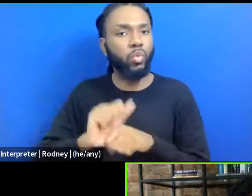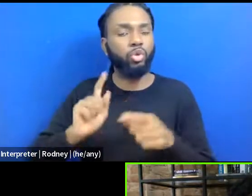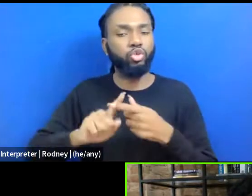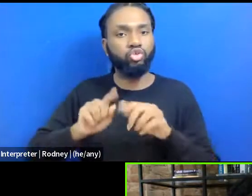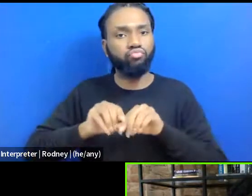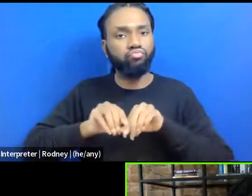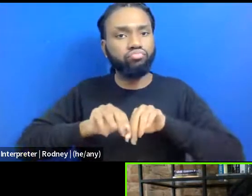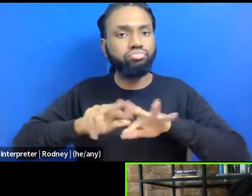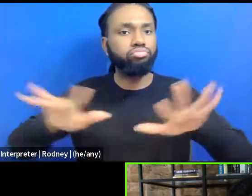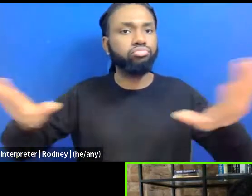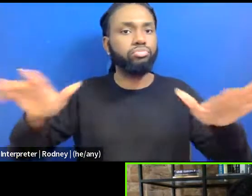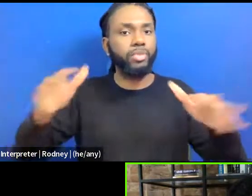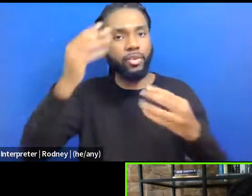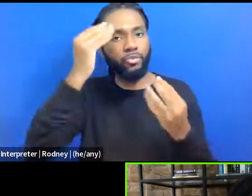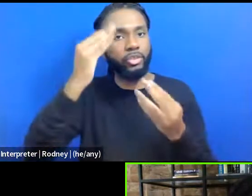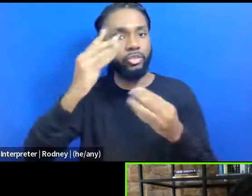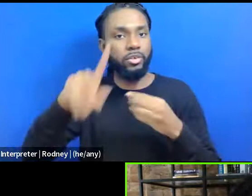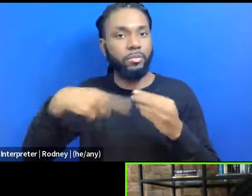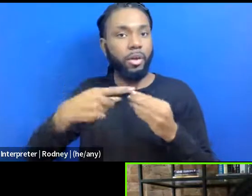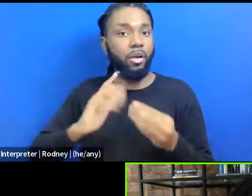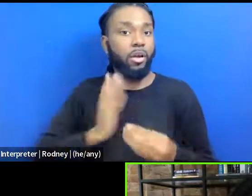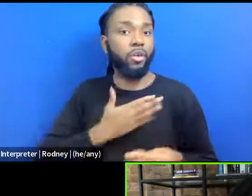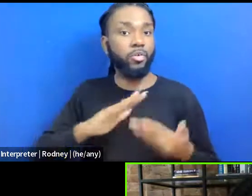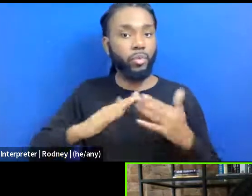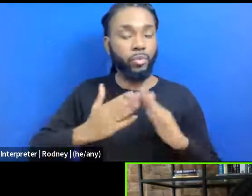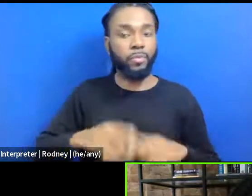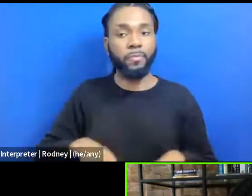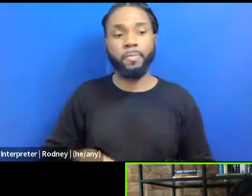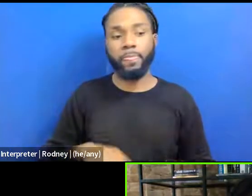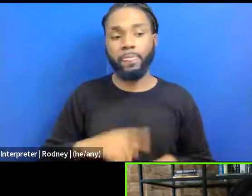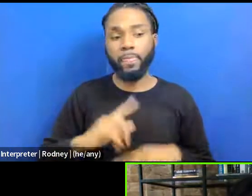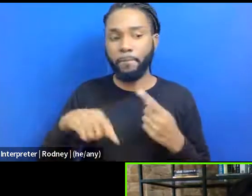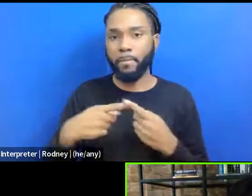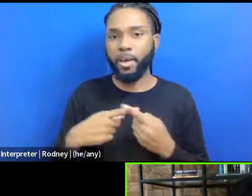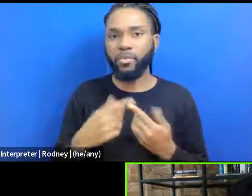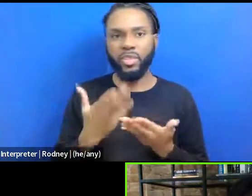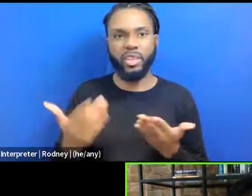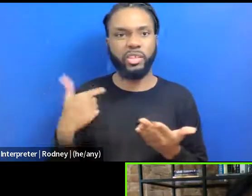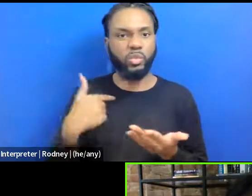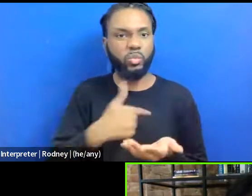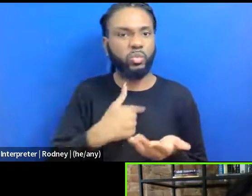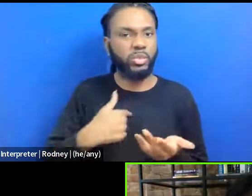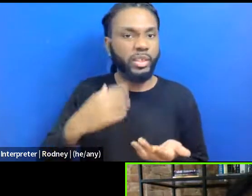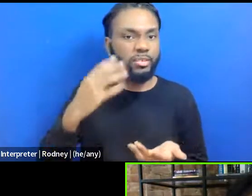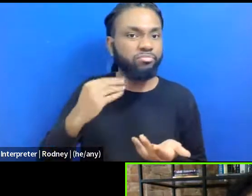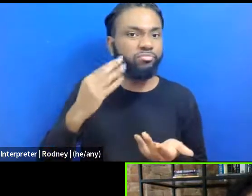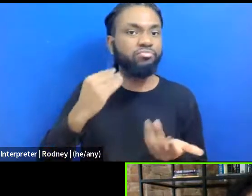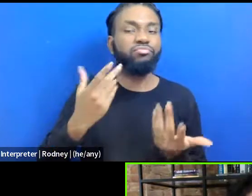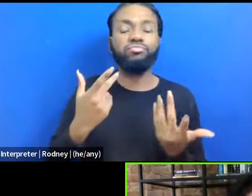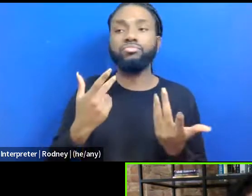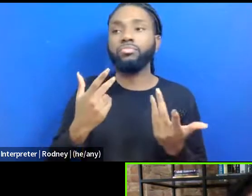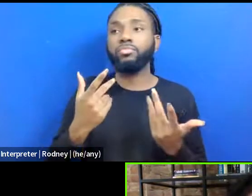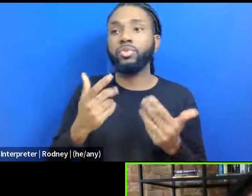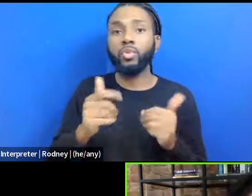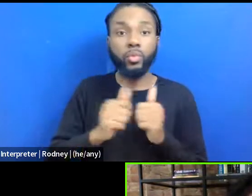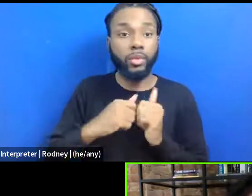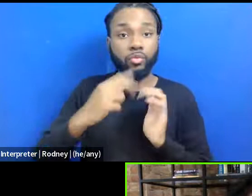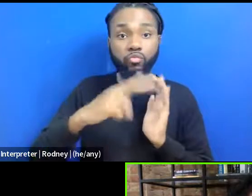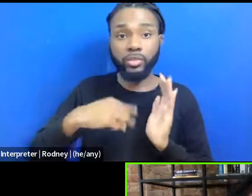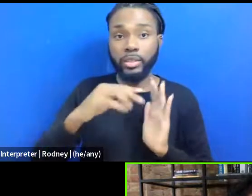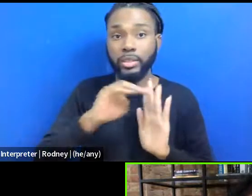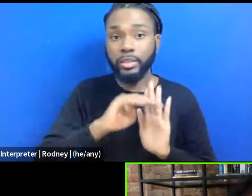about our communities and about, you know, the things that we're going through, through reading lists, through